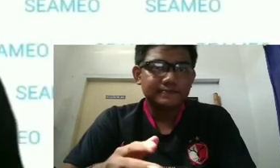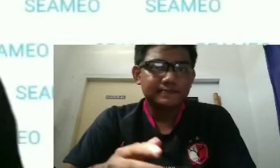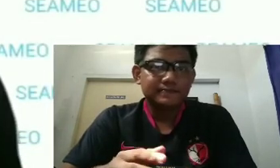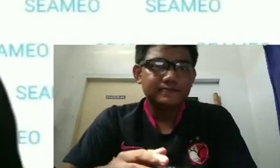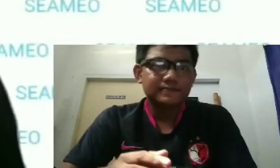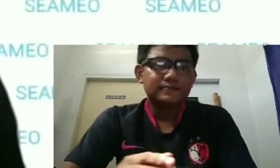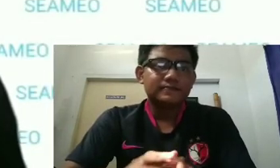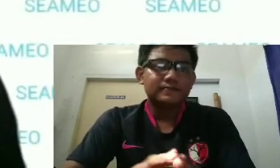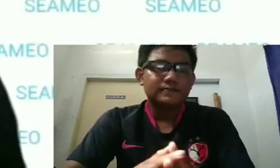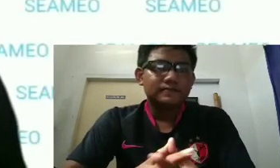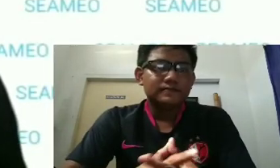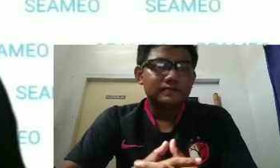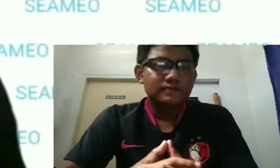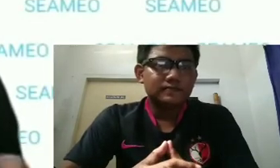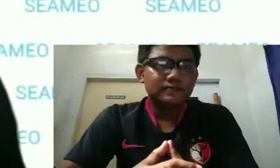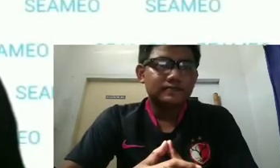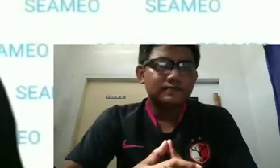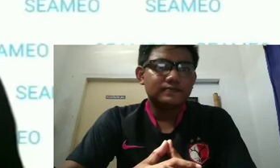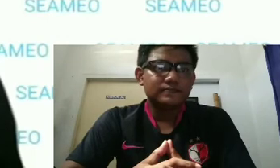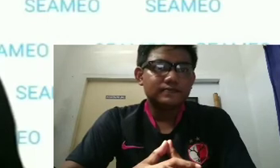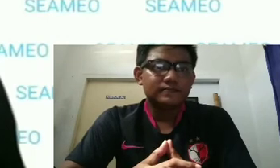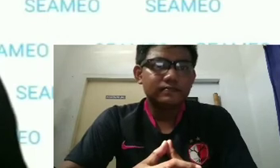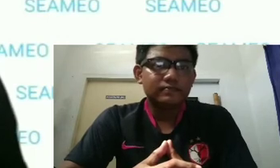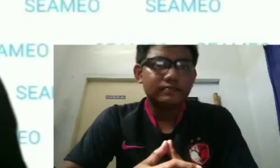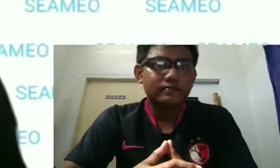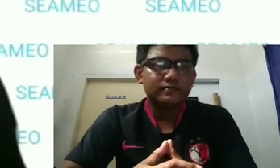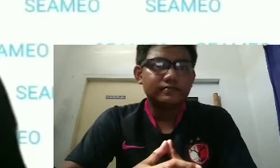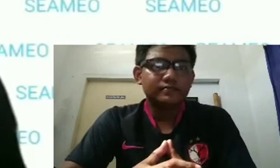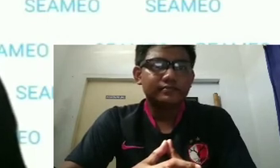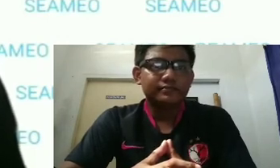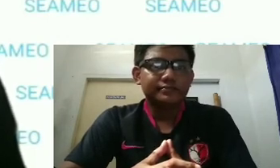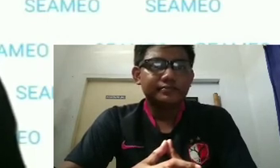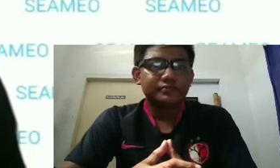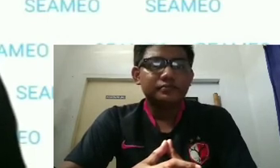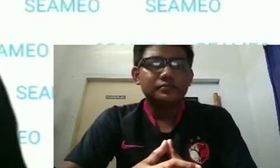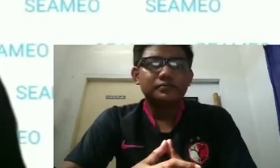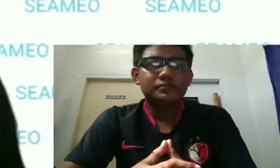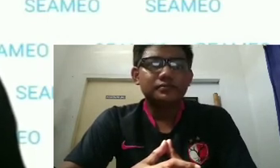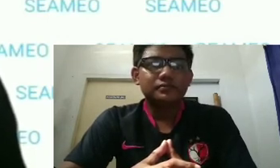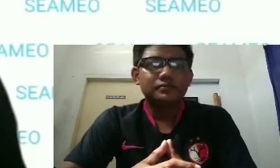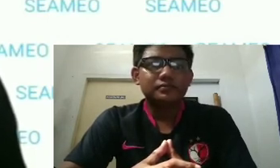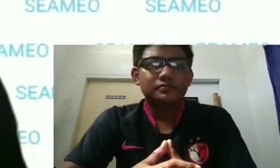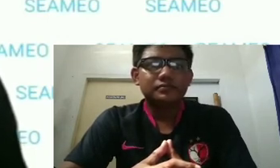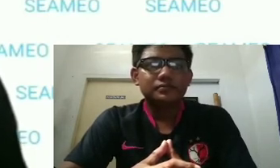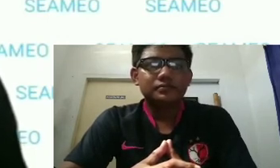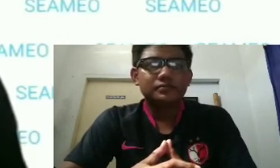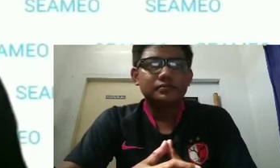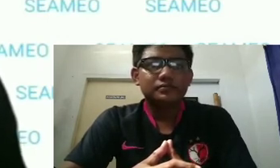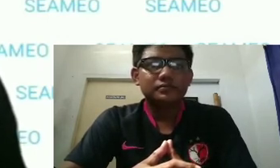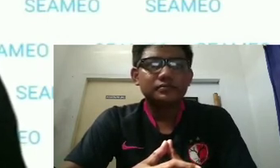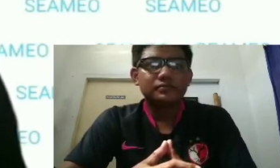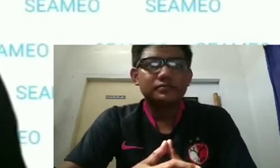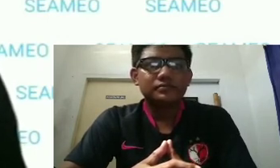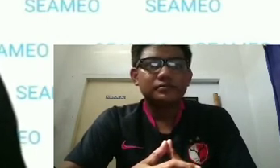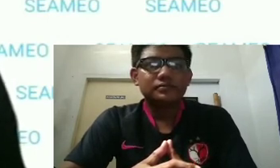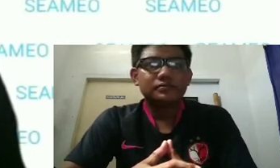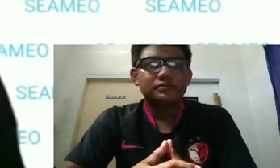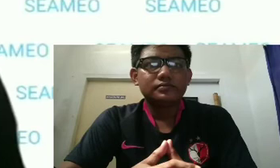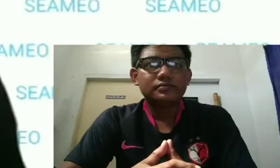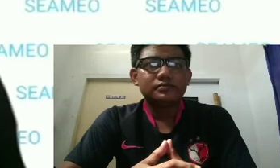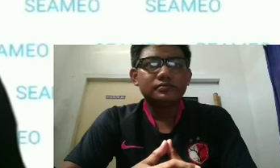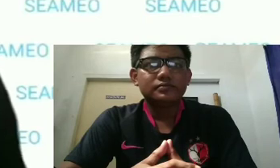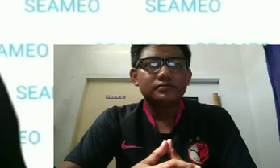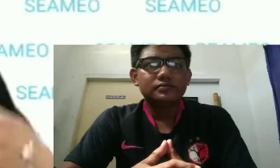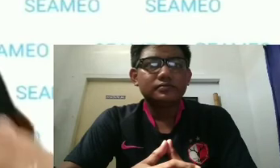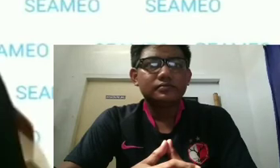video clips that are presented last Monday and into today's session including all shortlisted and interesting video